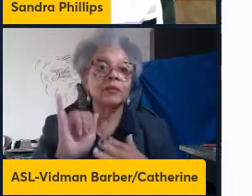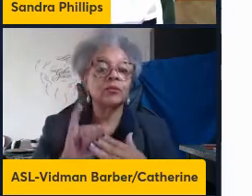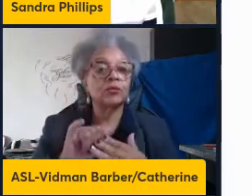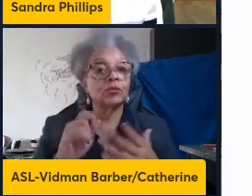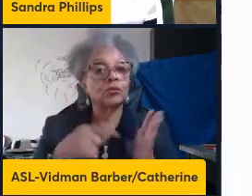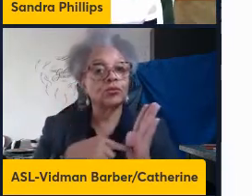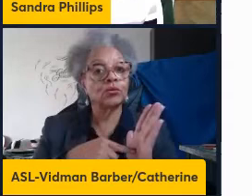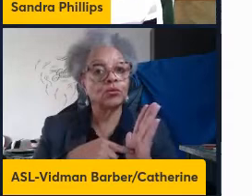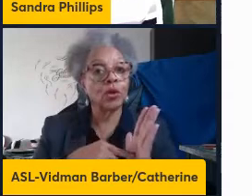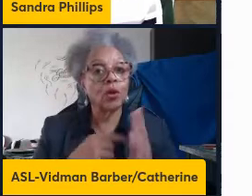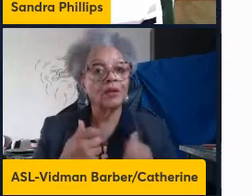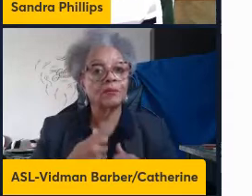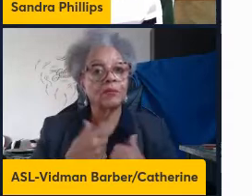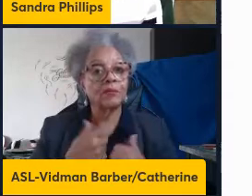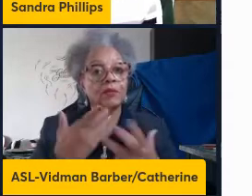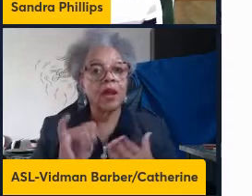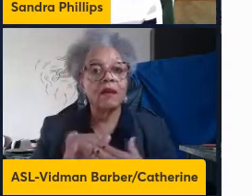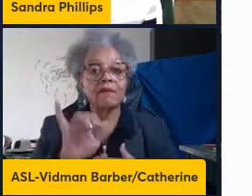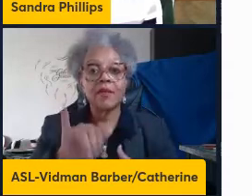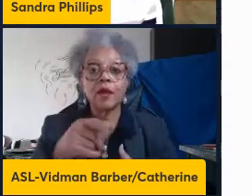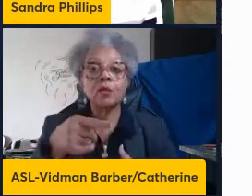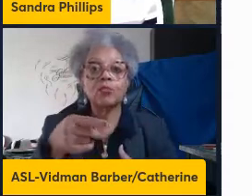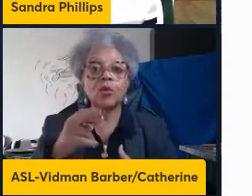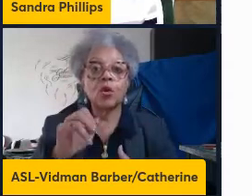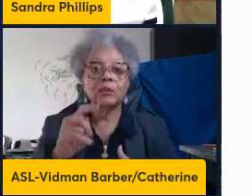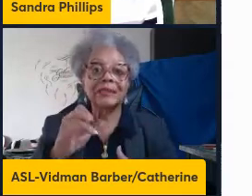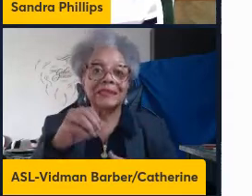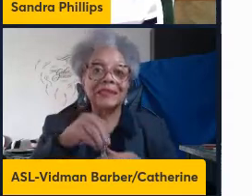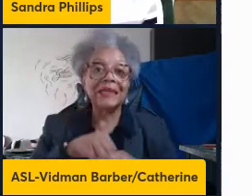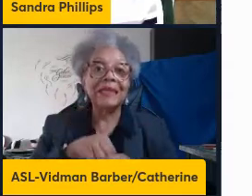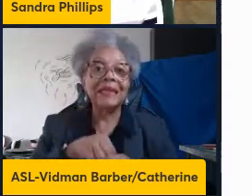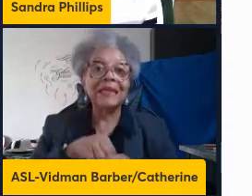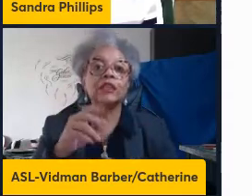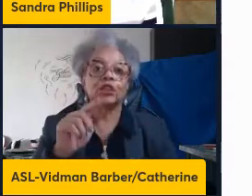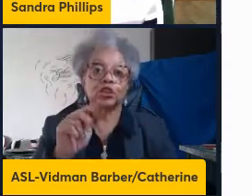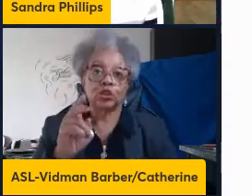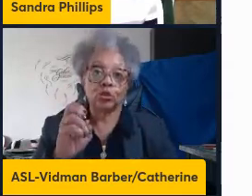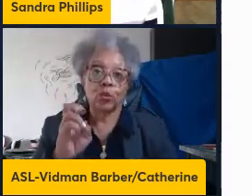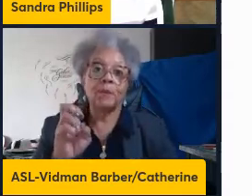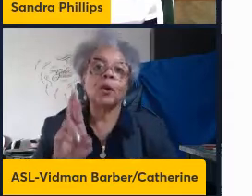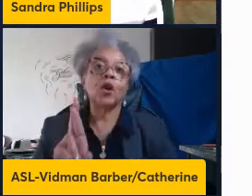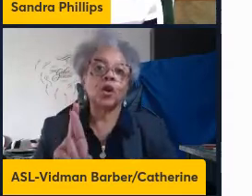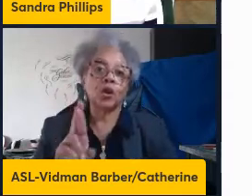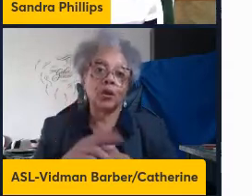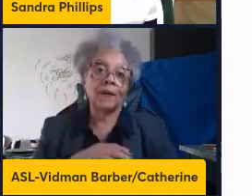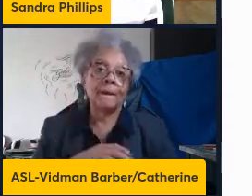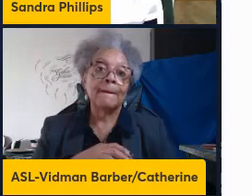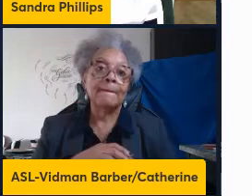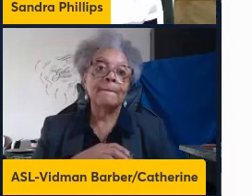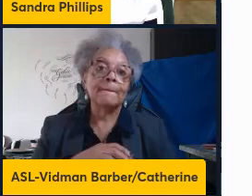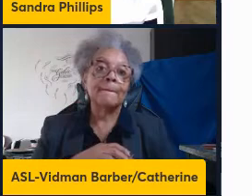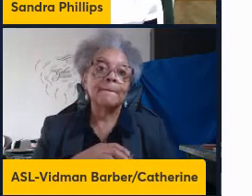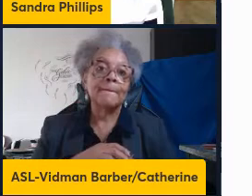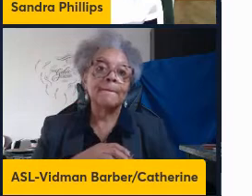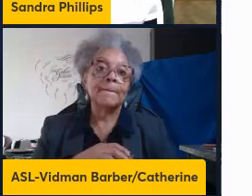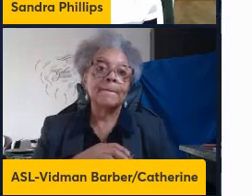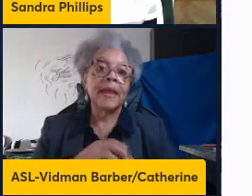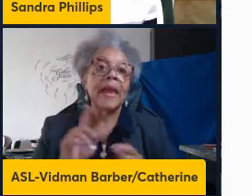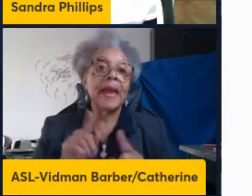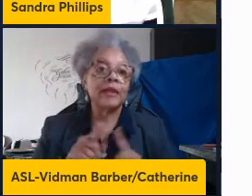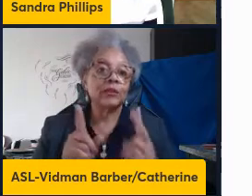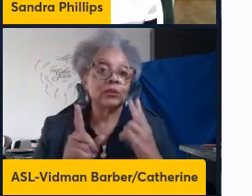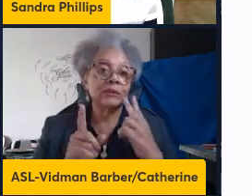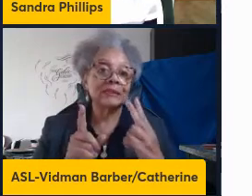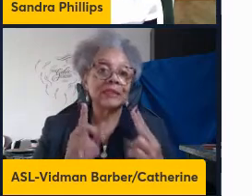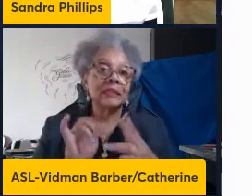of Osteoprotein within the tumors according to the etiologies. And as you can see, we